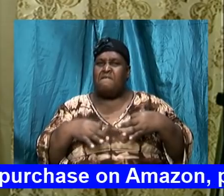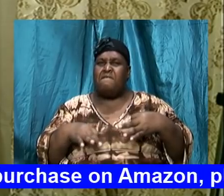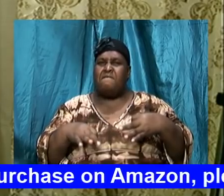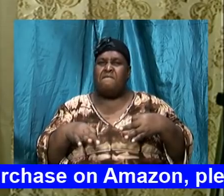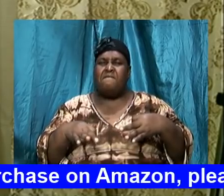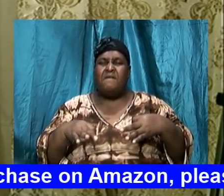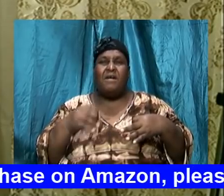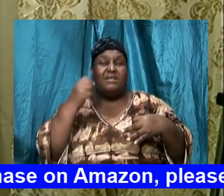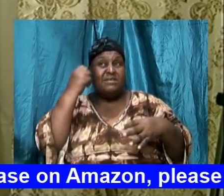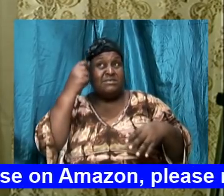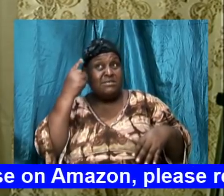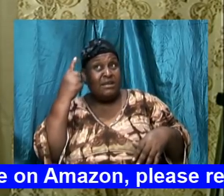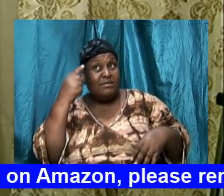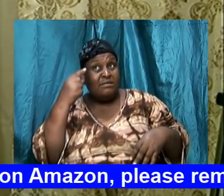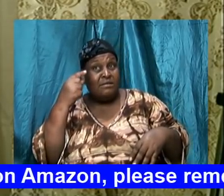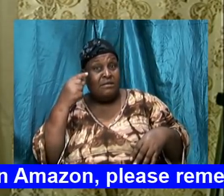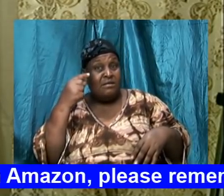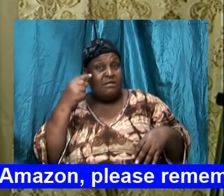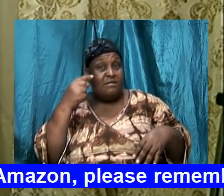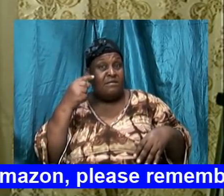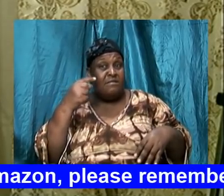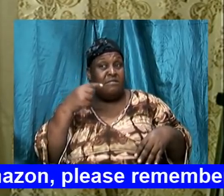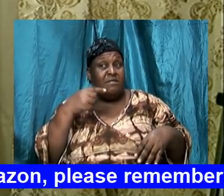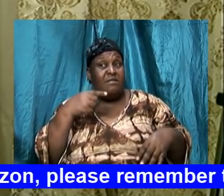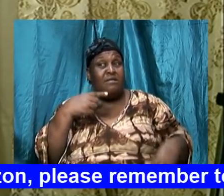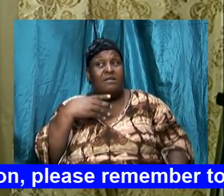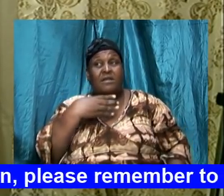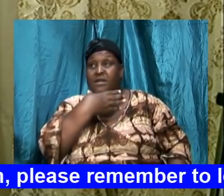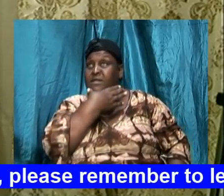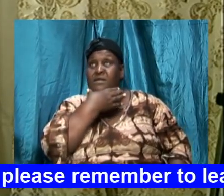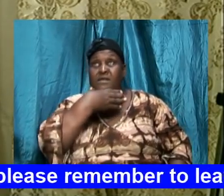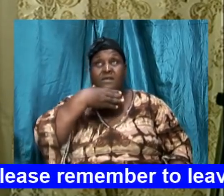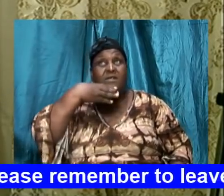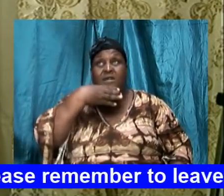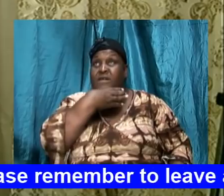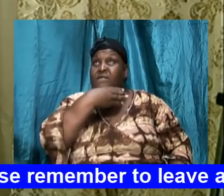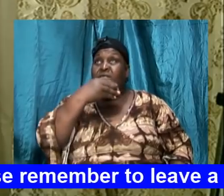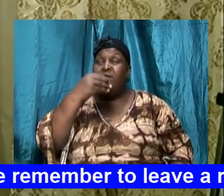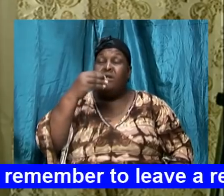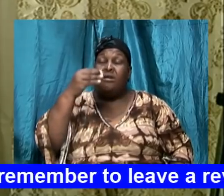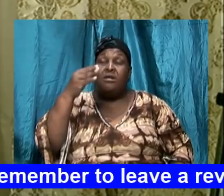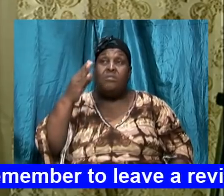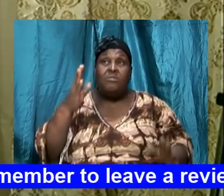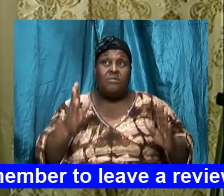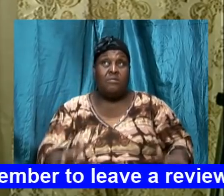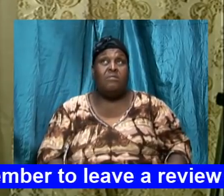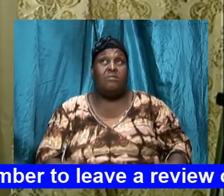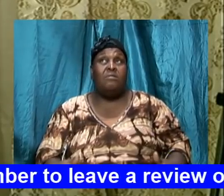the farm. That farmer came over, saw the deer in the predicament, and loosed him.